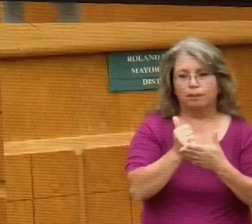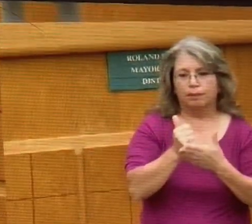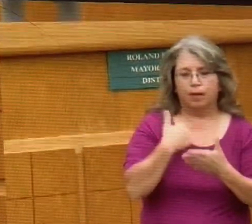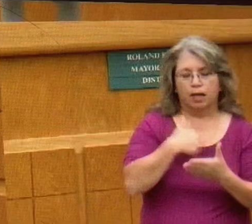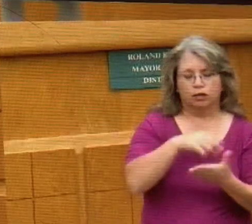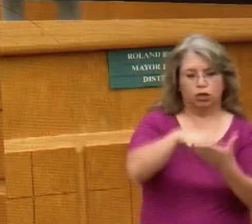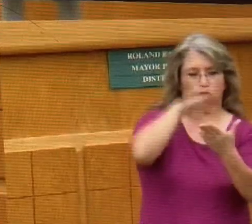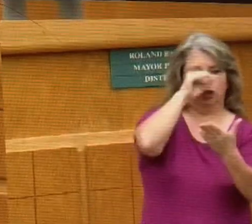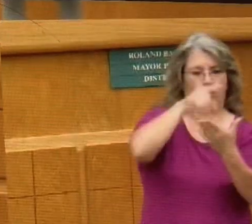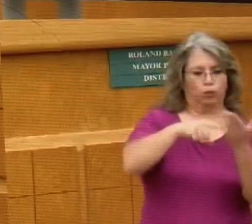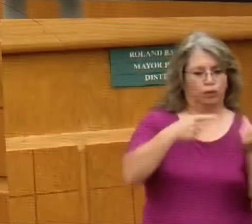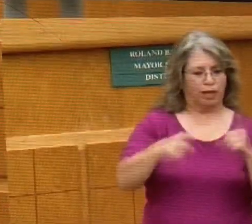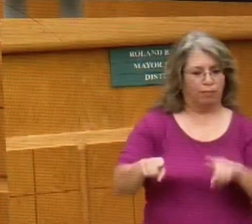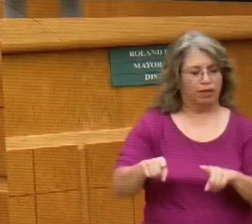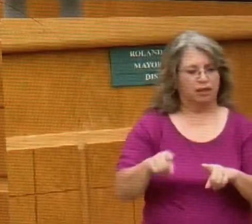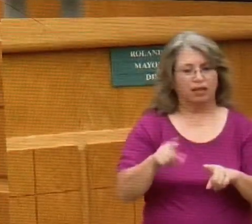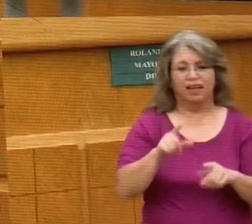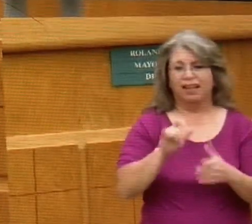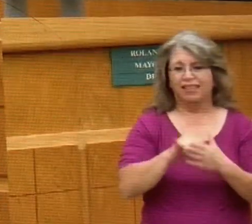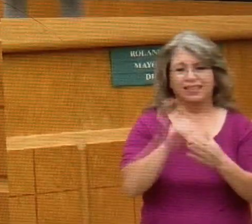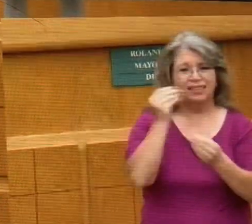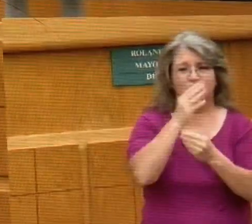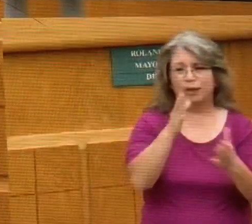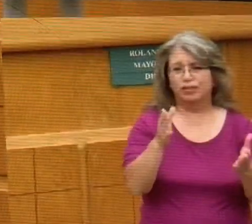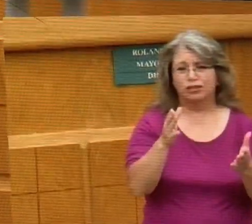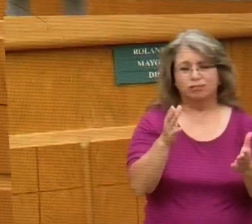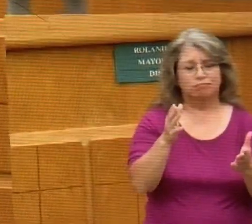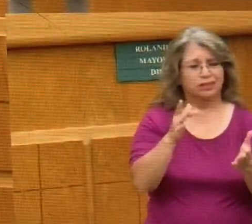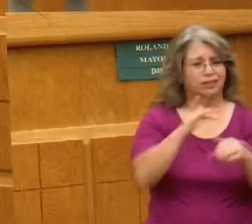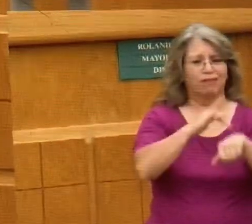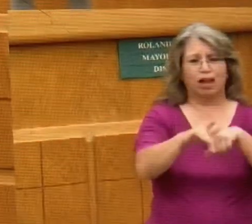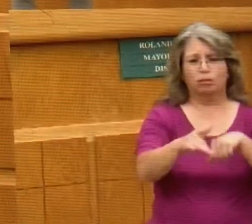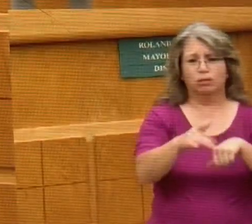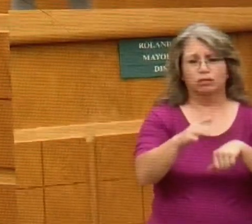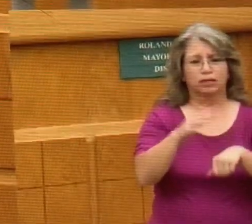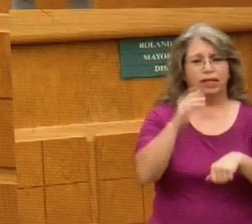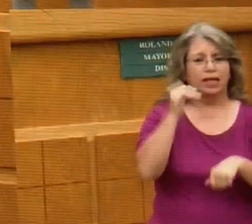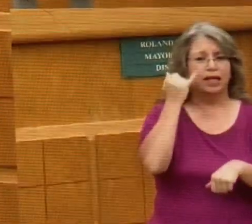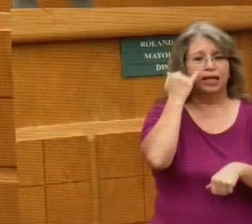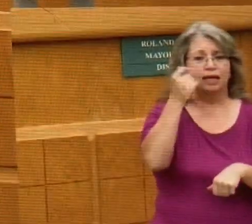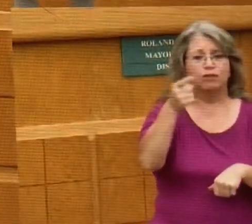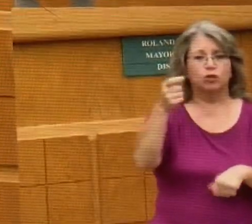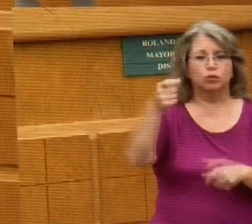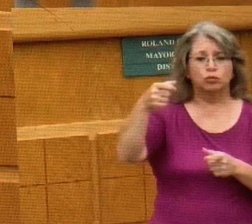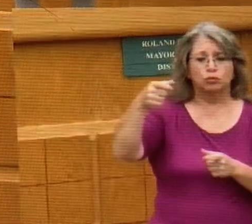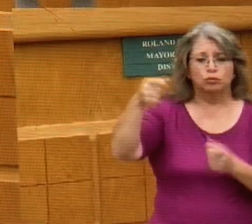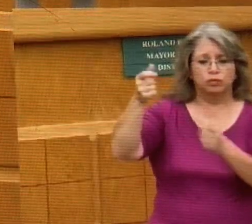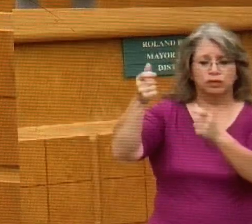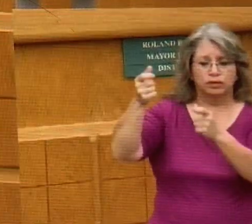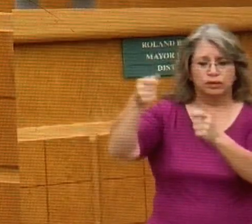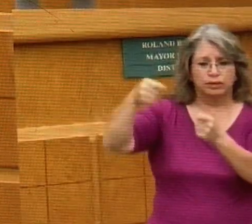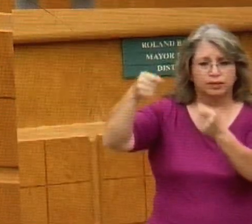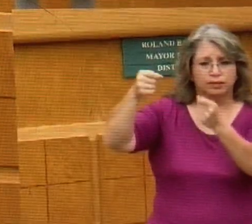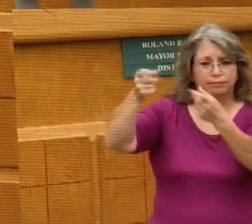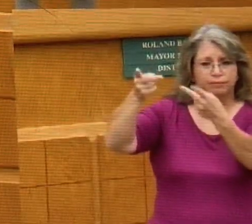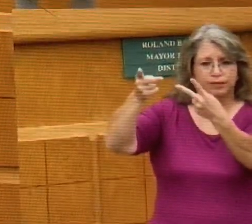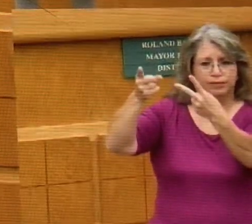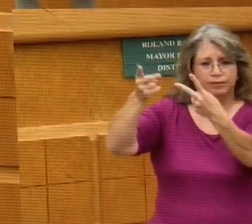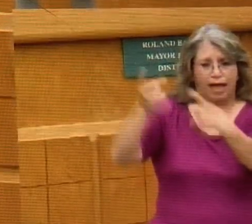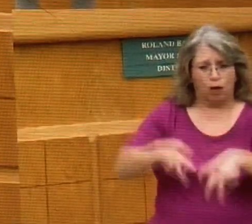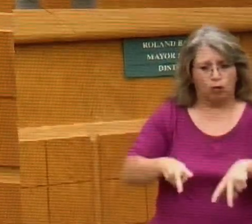freely available to people in commerce, and so if you downloaded that app and you clicked yes, let you